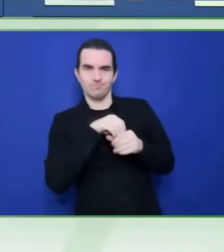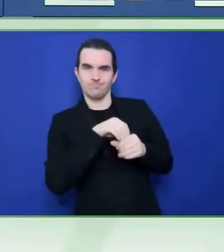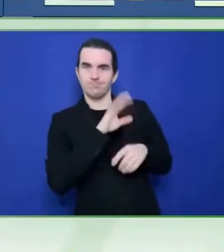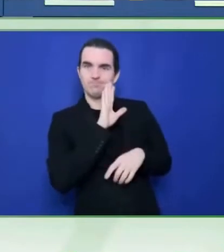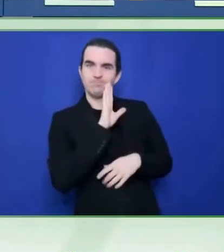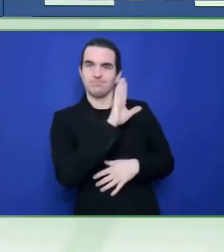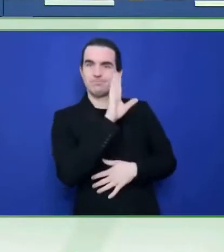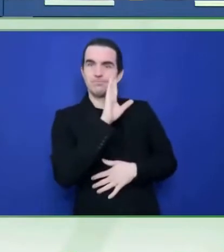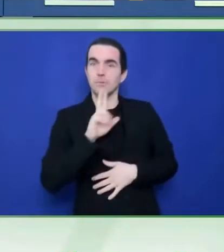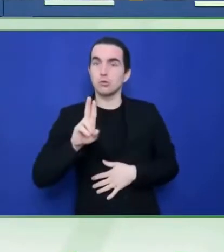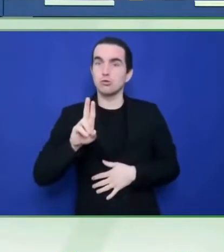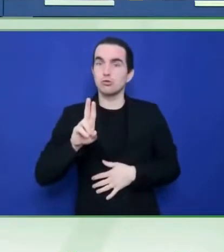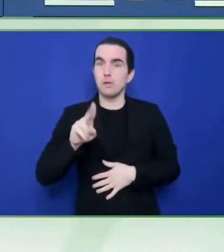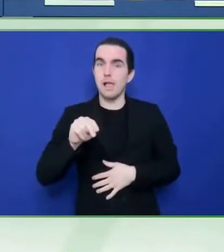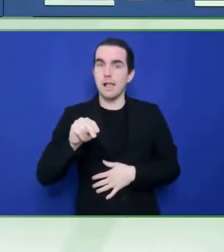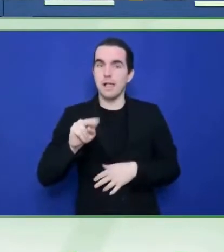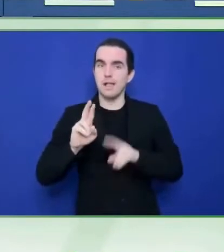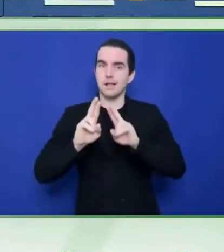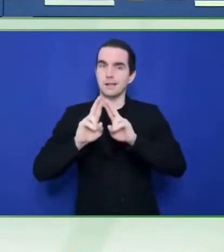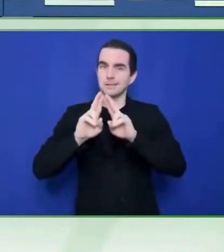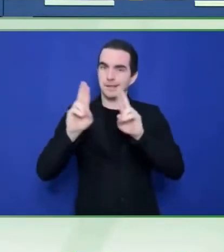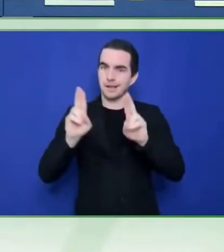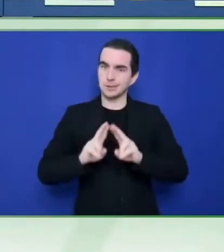message, and webcasting.